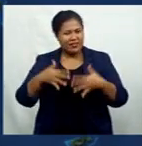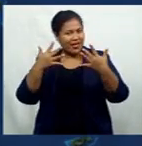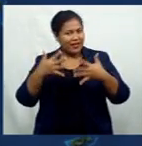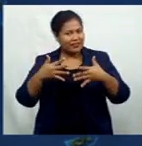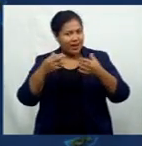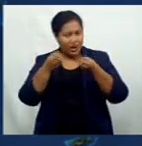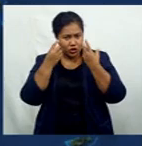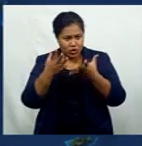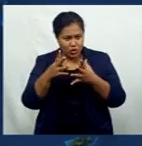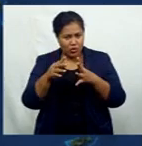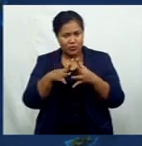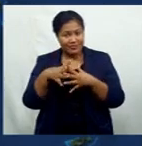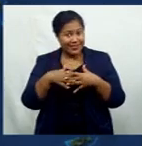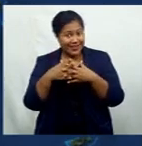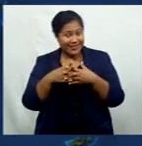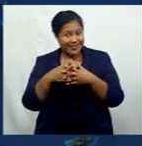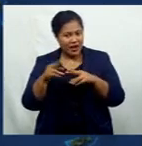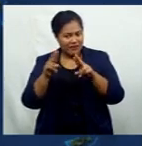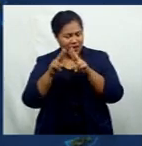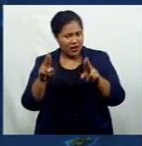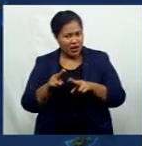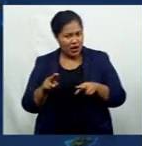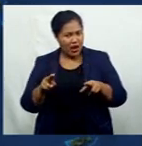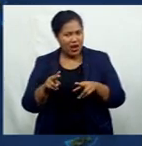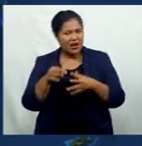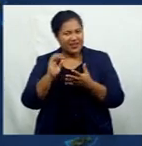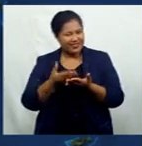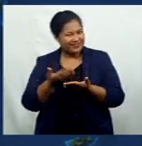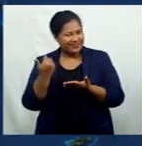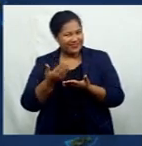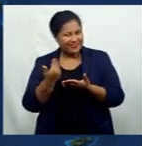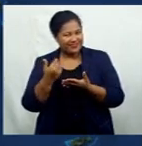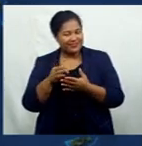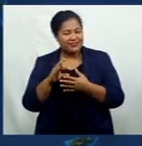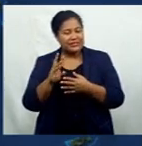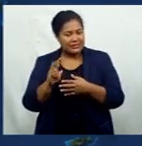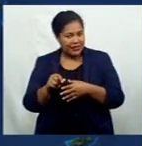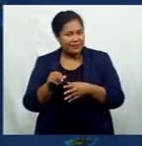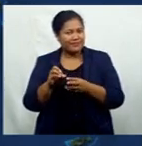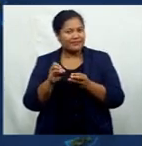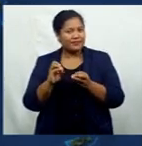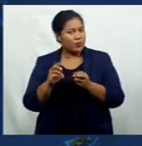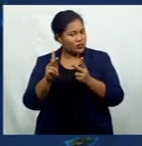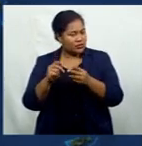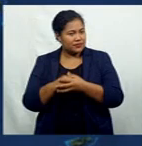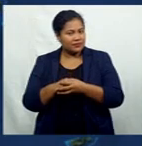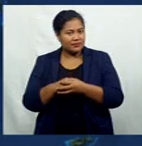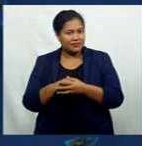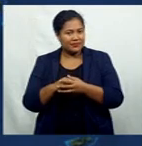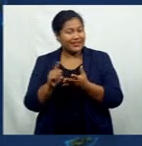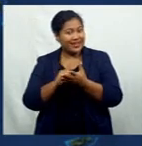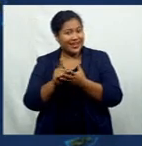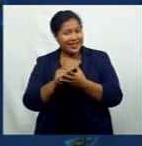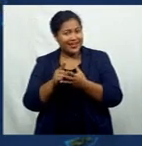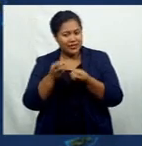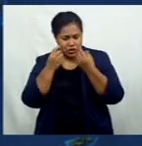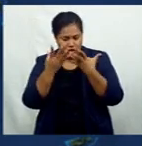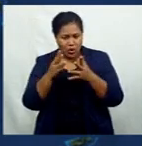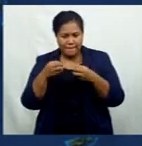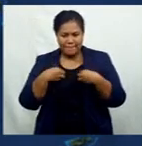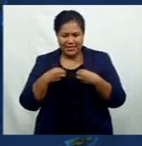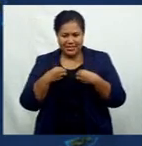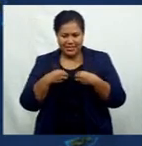the U.S. Federal Reserve is unlikely to quickly remove its accommodative stance. Latest data showed U.S. activity